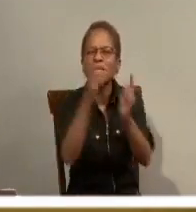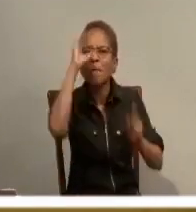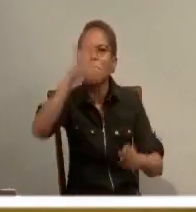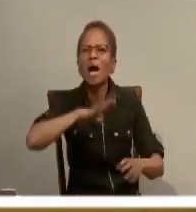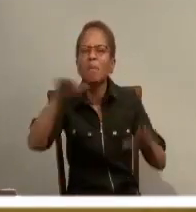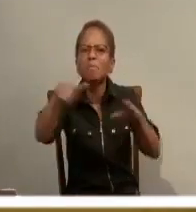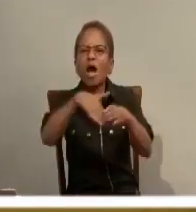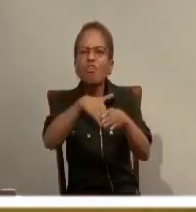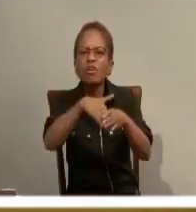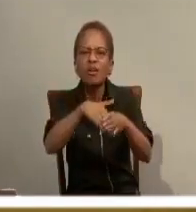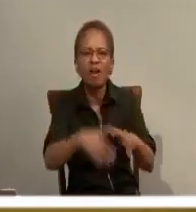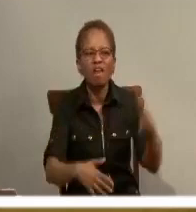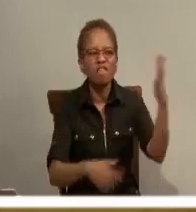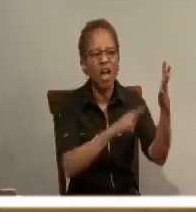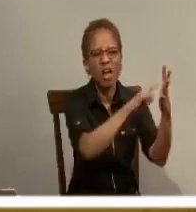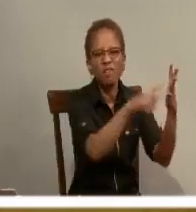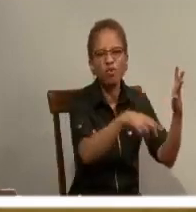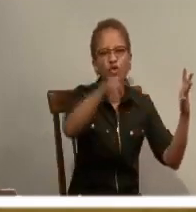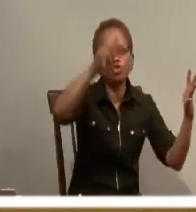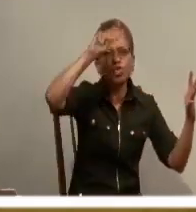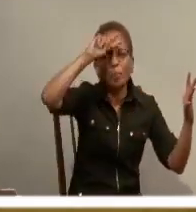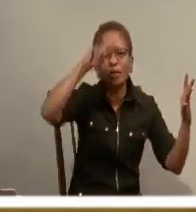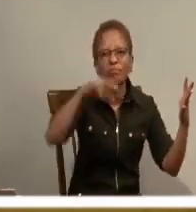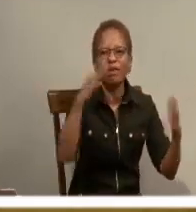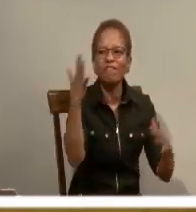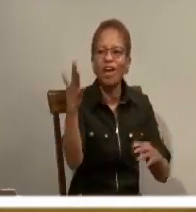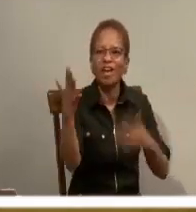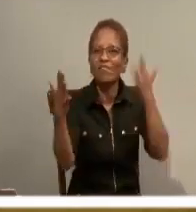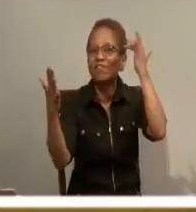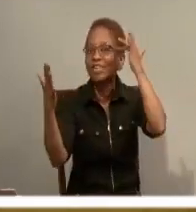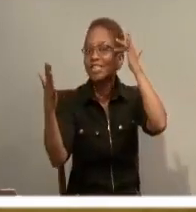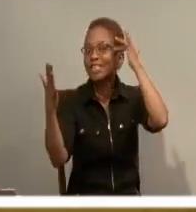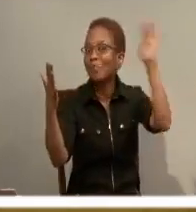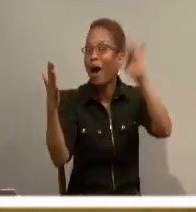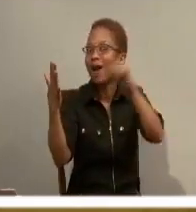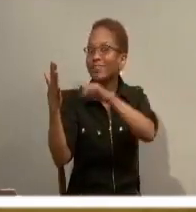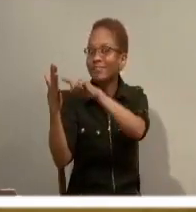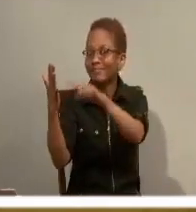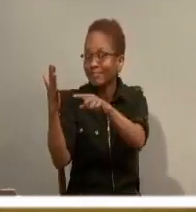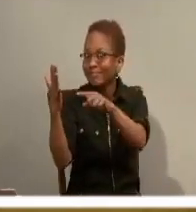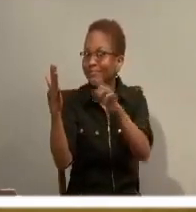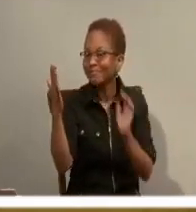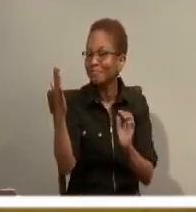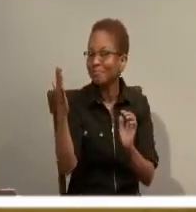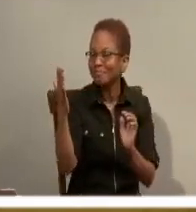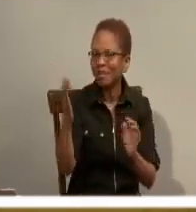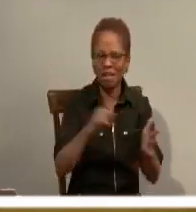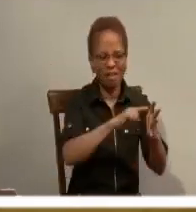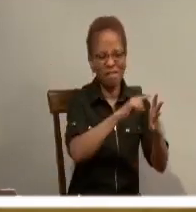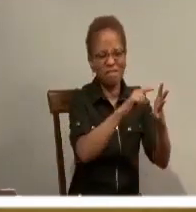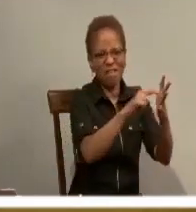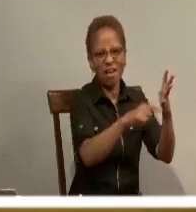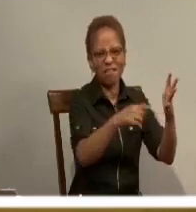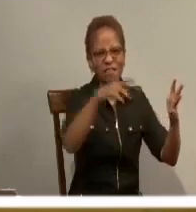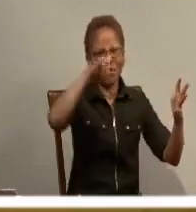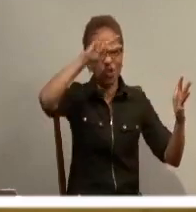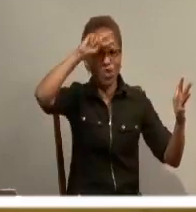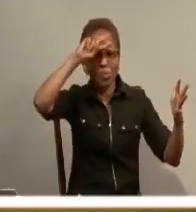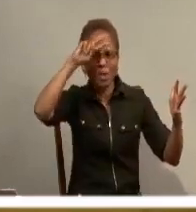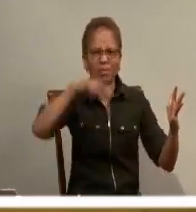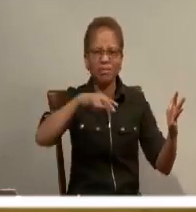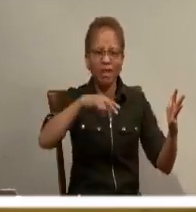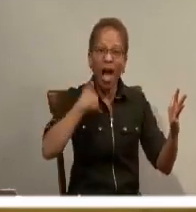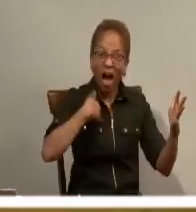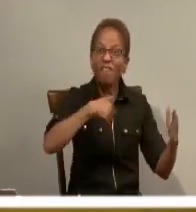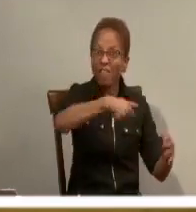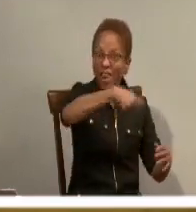Five of them were foolish and five were sensible. The foolish ones did take